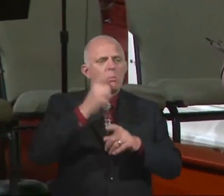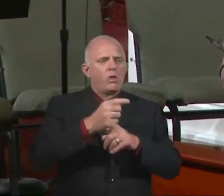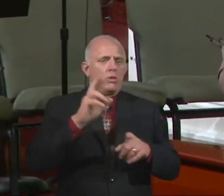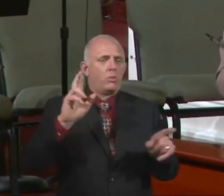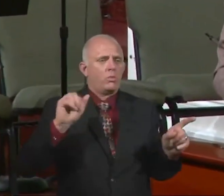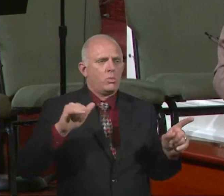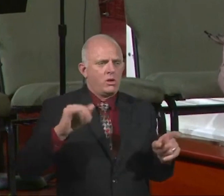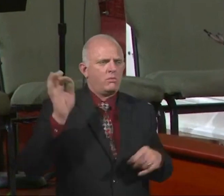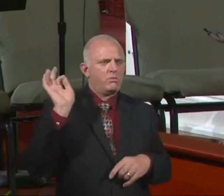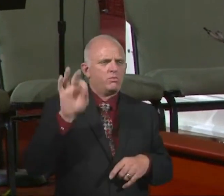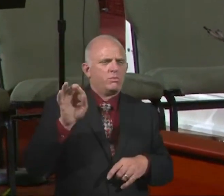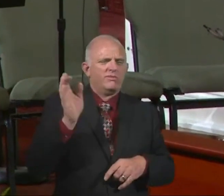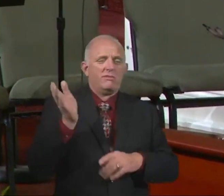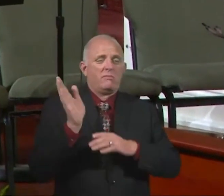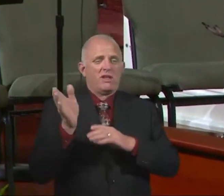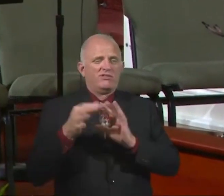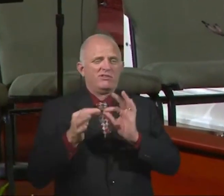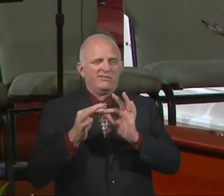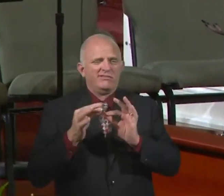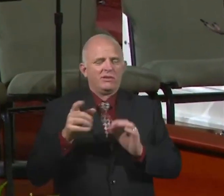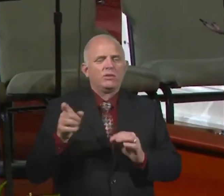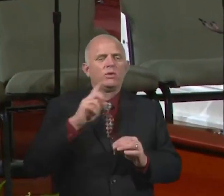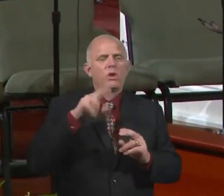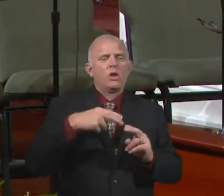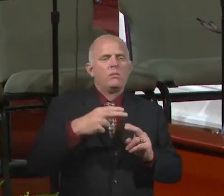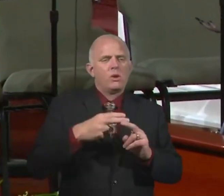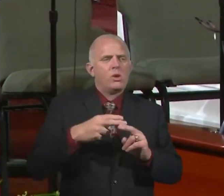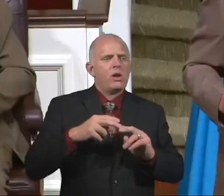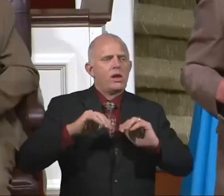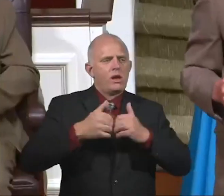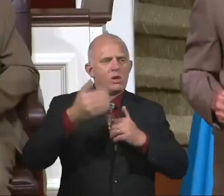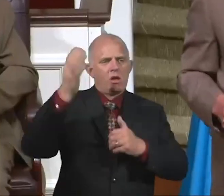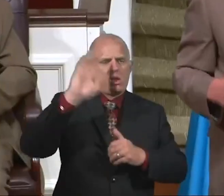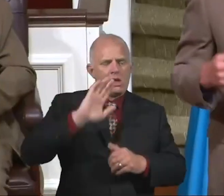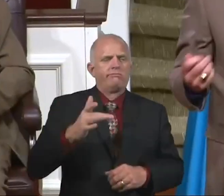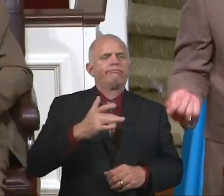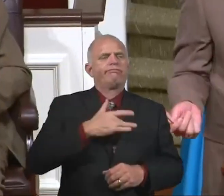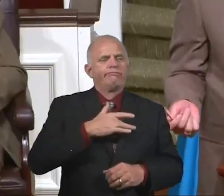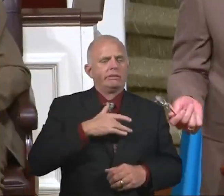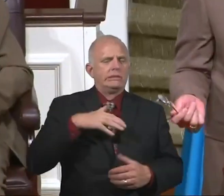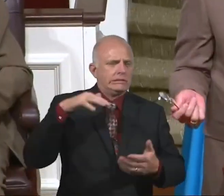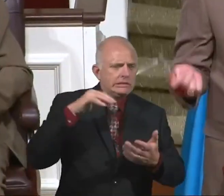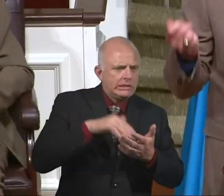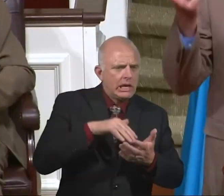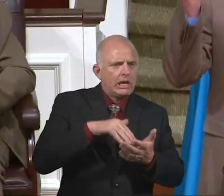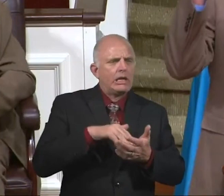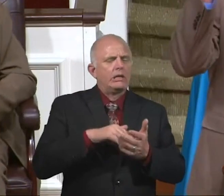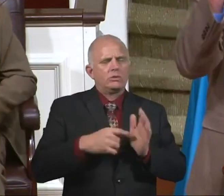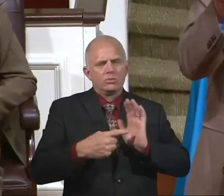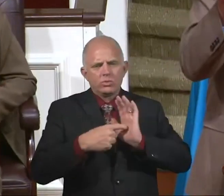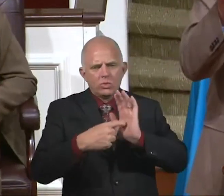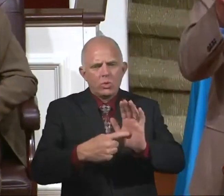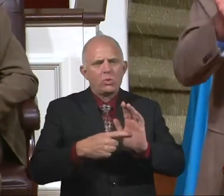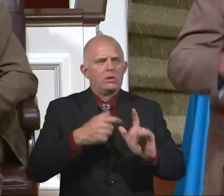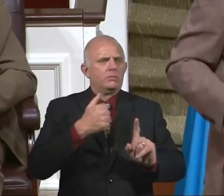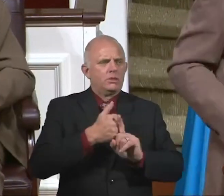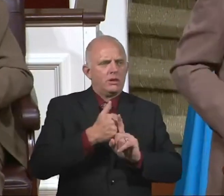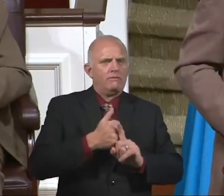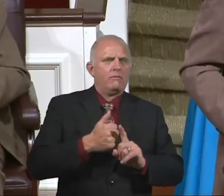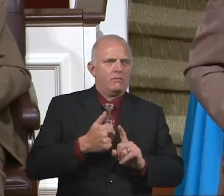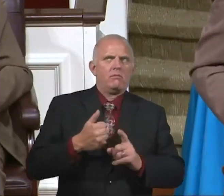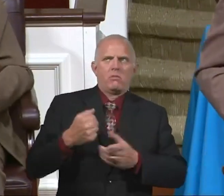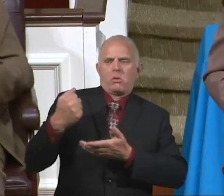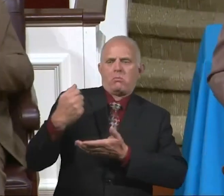the verse that got a hold of his heart is in chapter two. Study to show thyself unto a